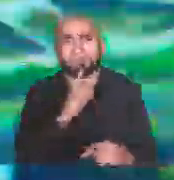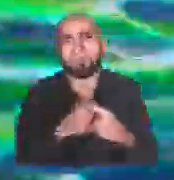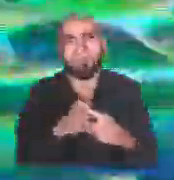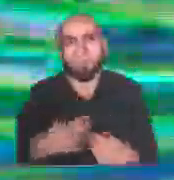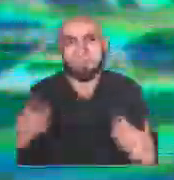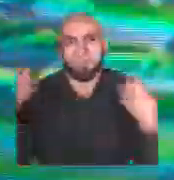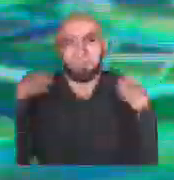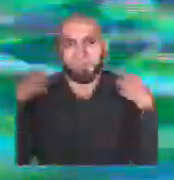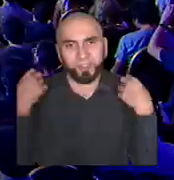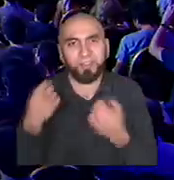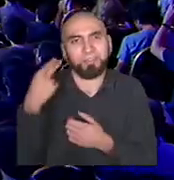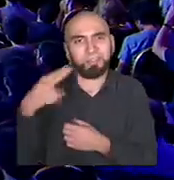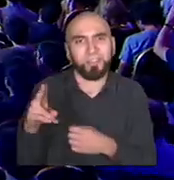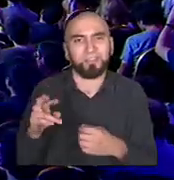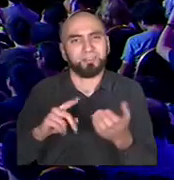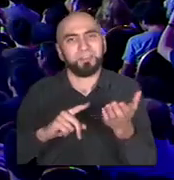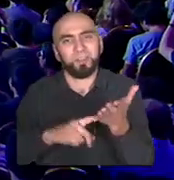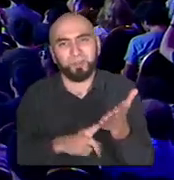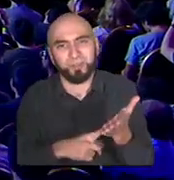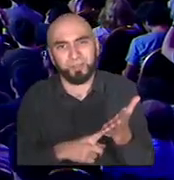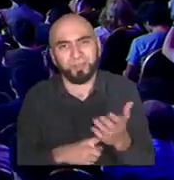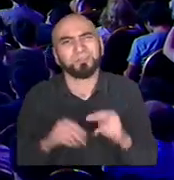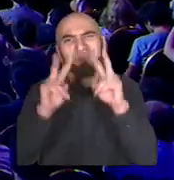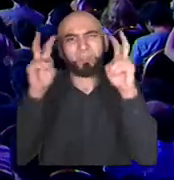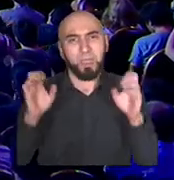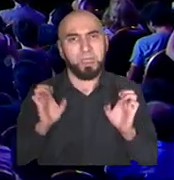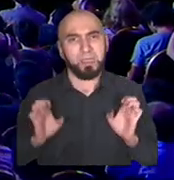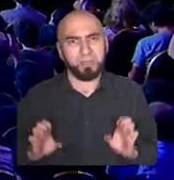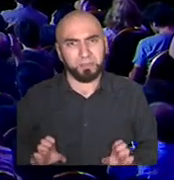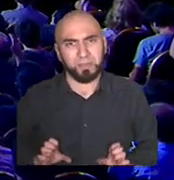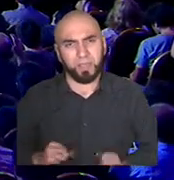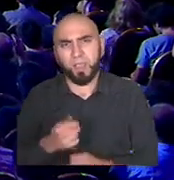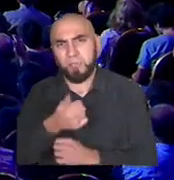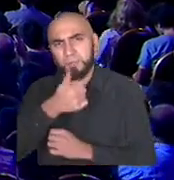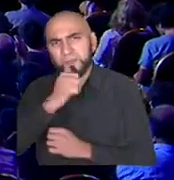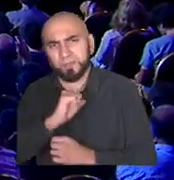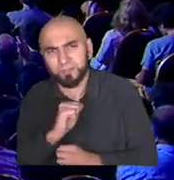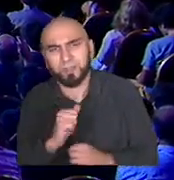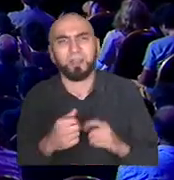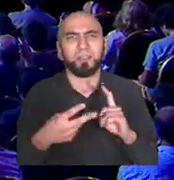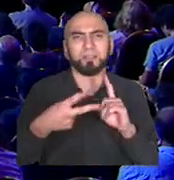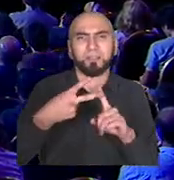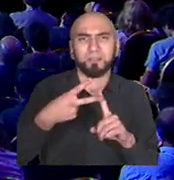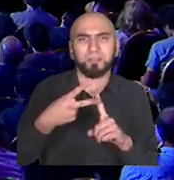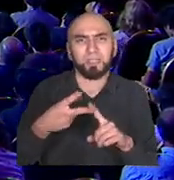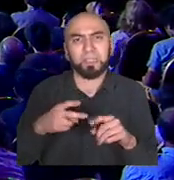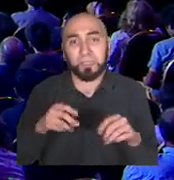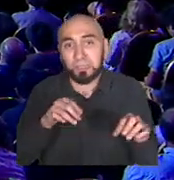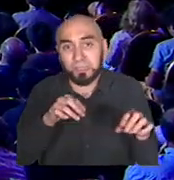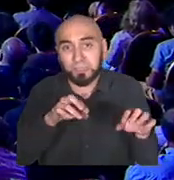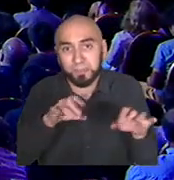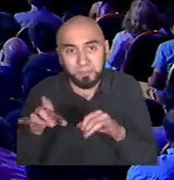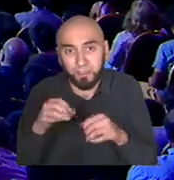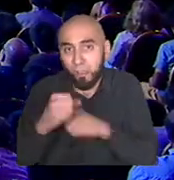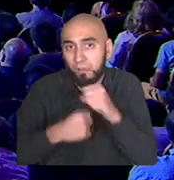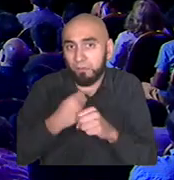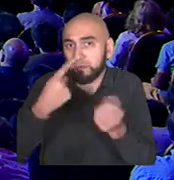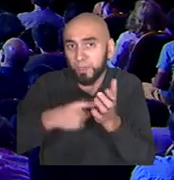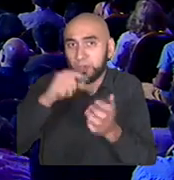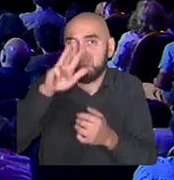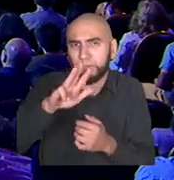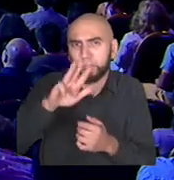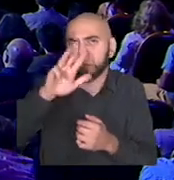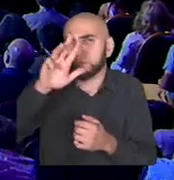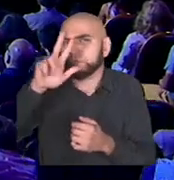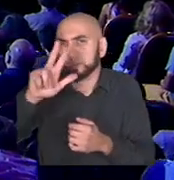It's about ethics, privacy, location tracking. was written in 1989, I think, or 1991. It's the